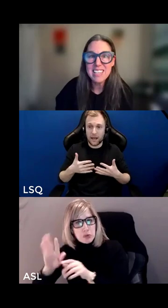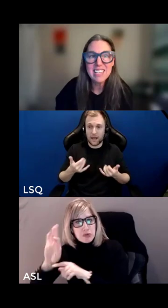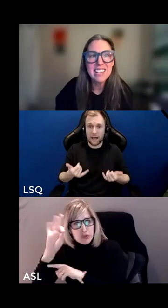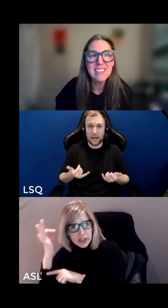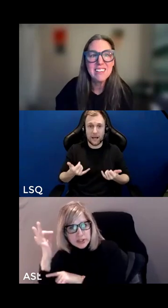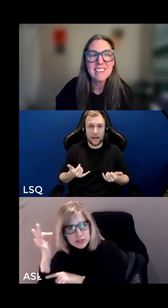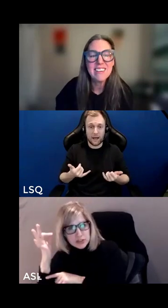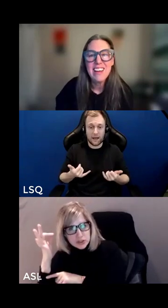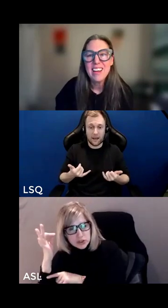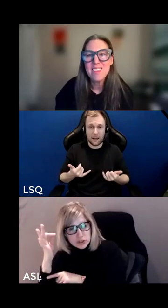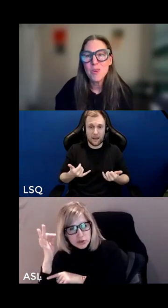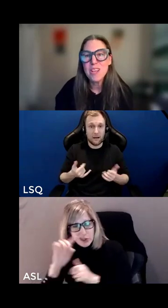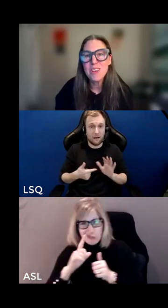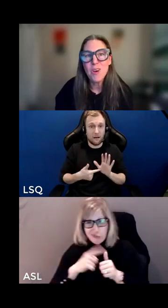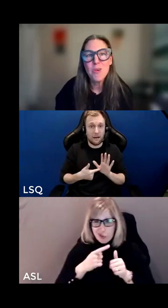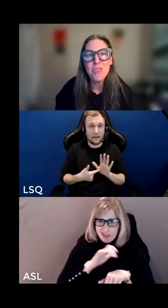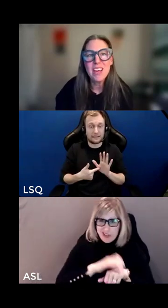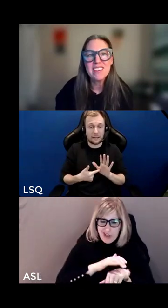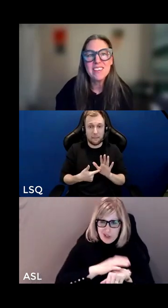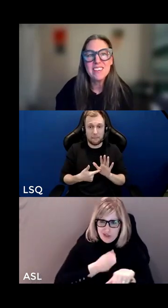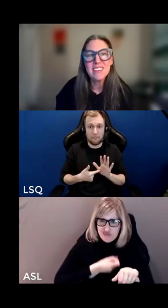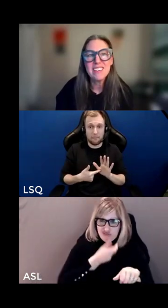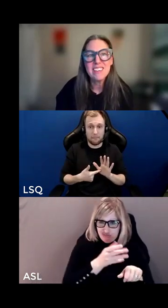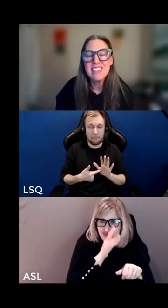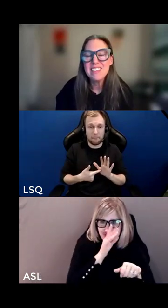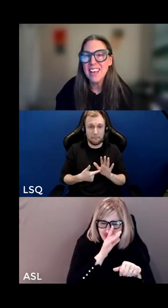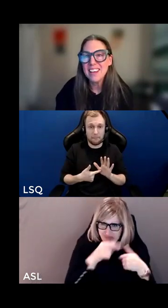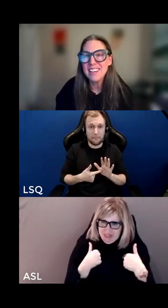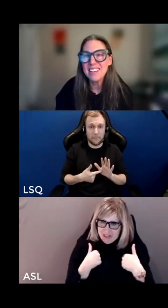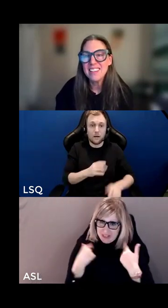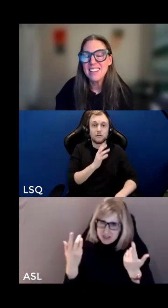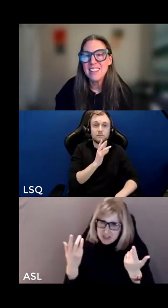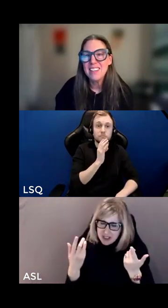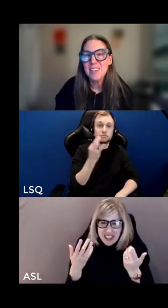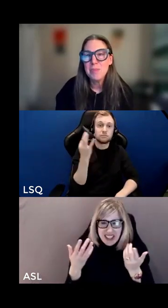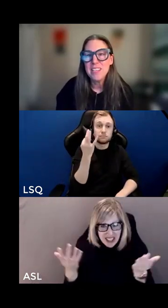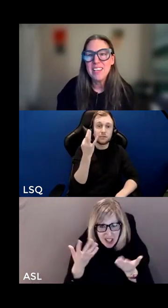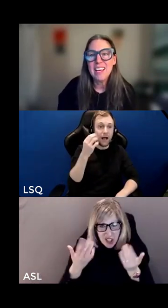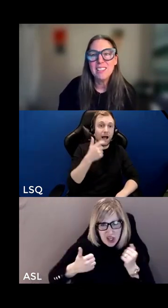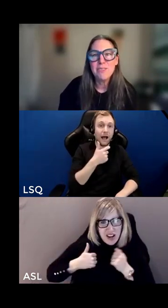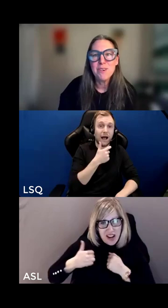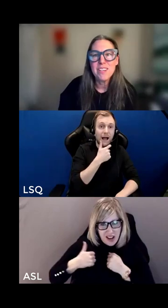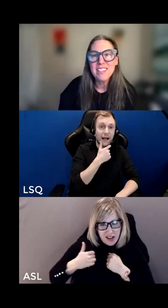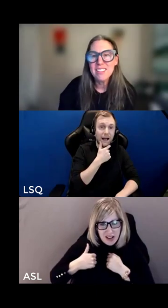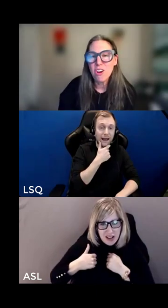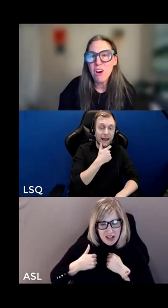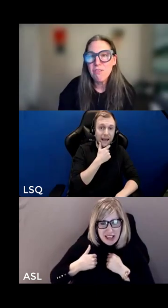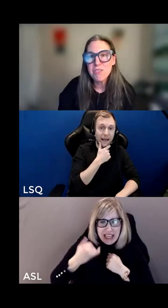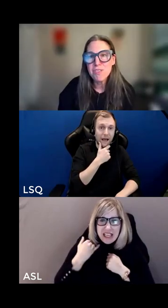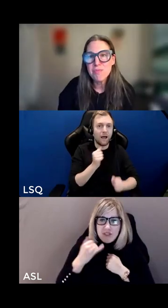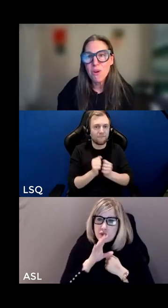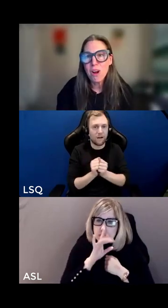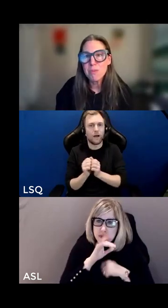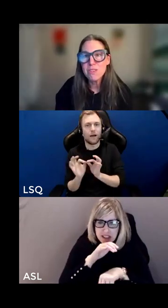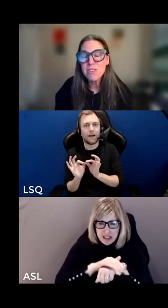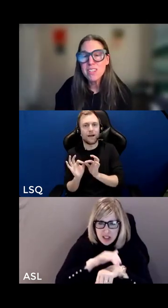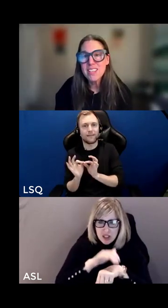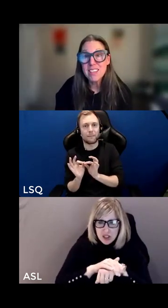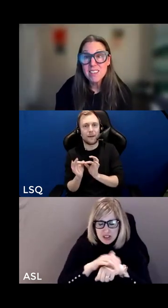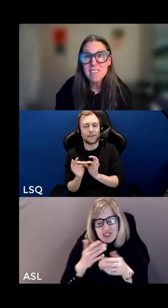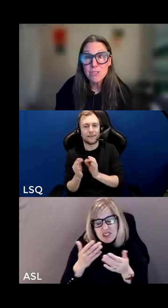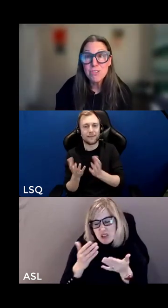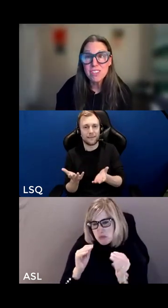firstly in english and so we know that in canada being anglophone english offers more